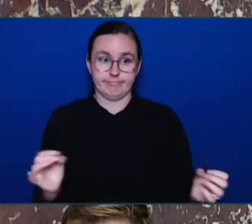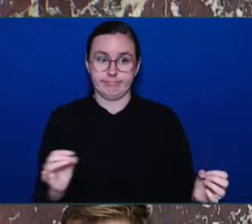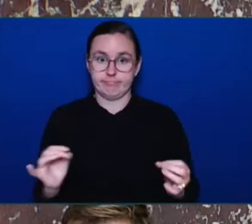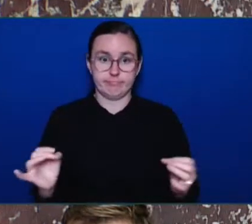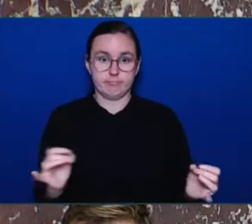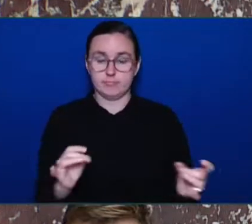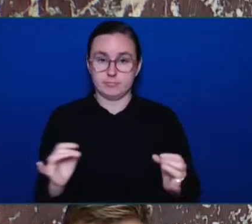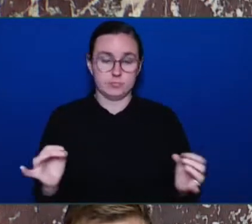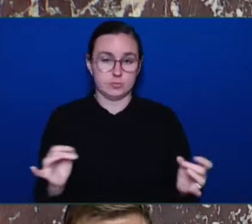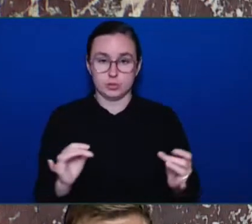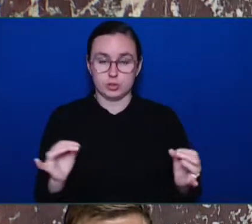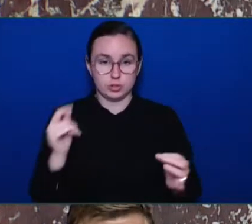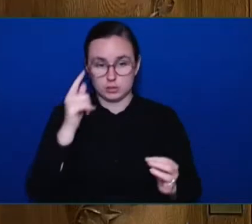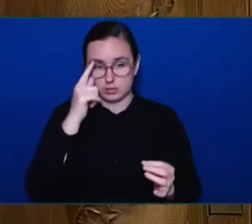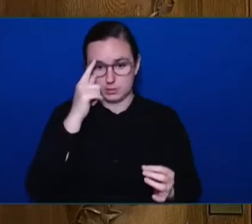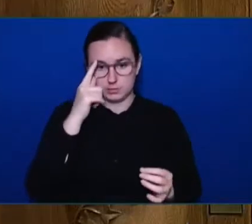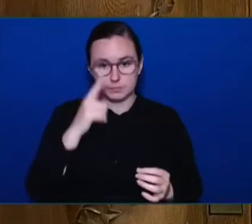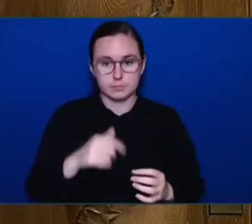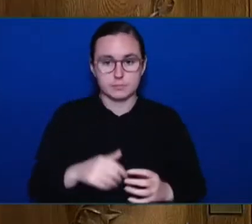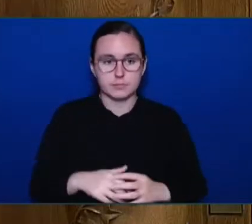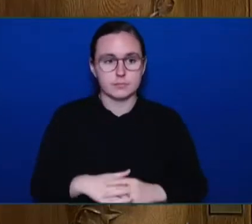Members? shh, Members?